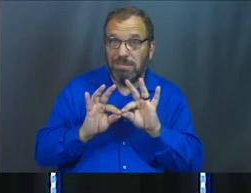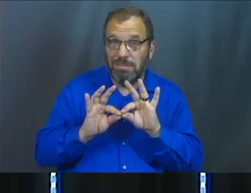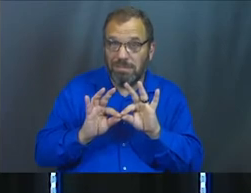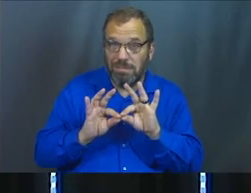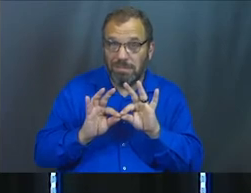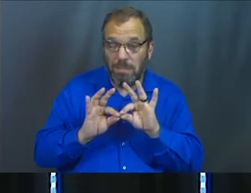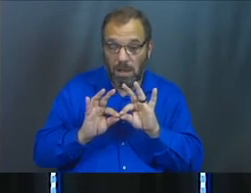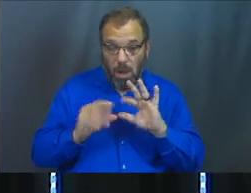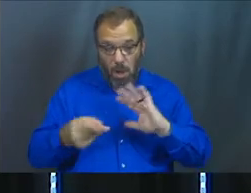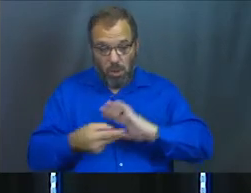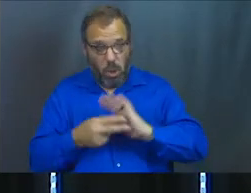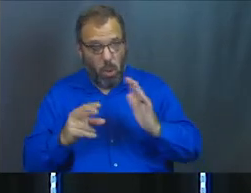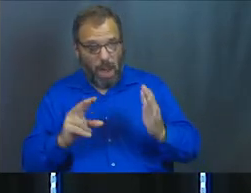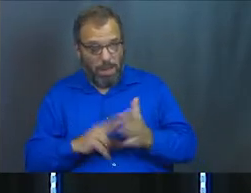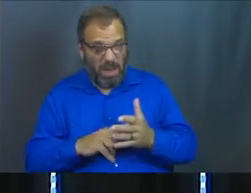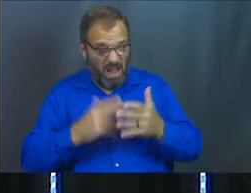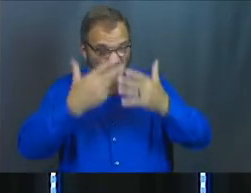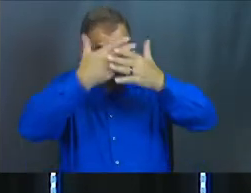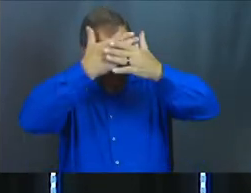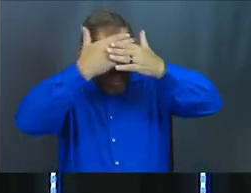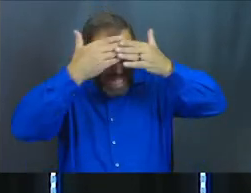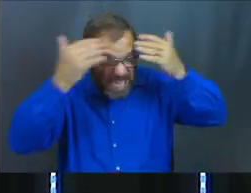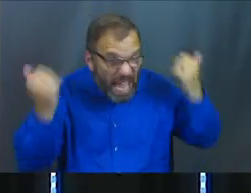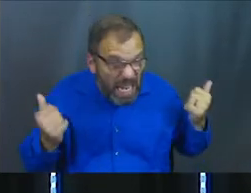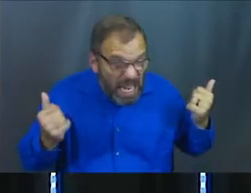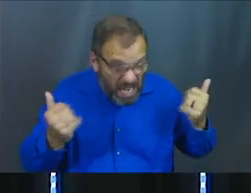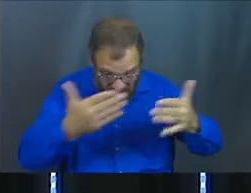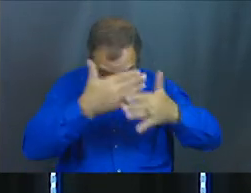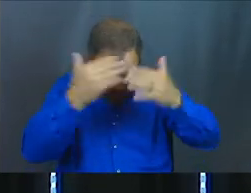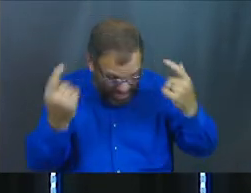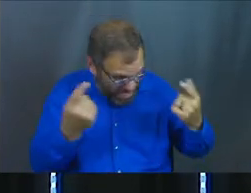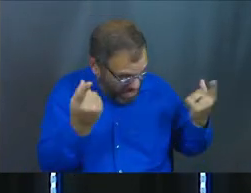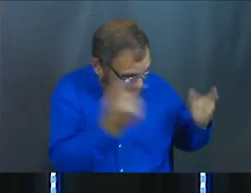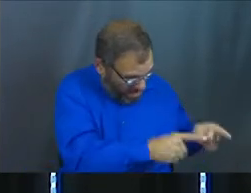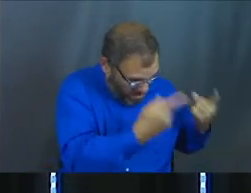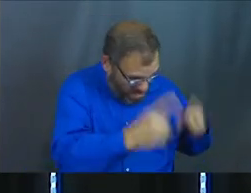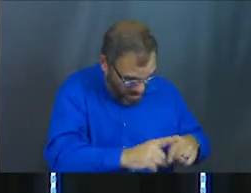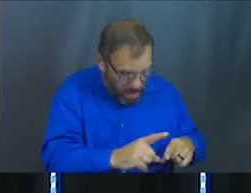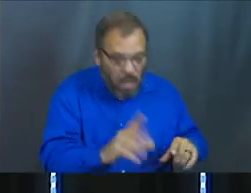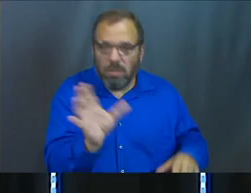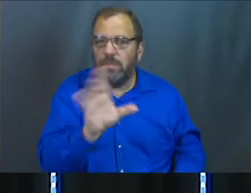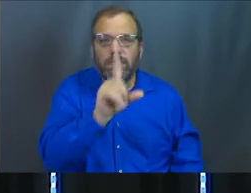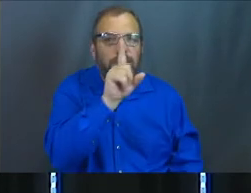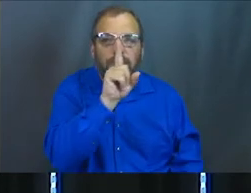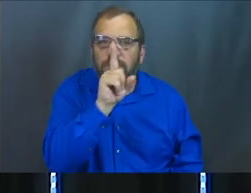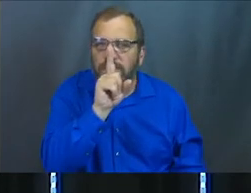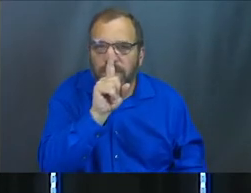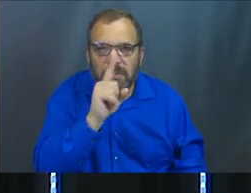Am I saying, oh, just forget it. Just forget the thing that happened to you. No.